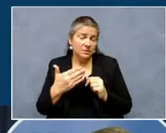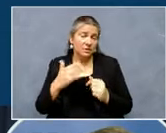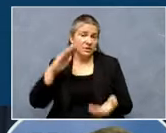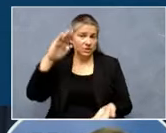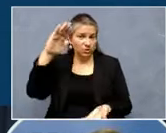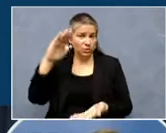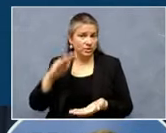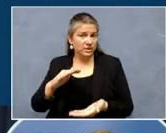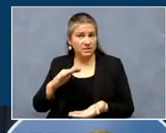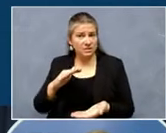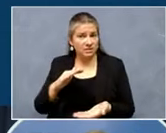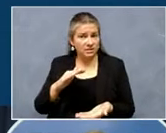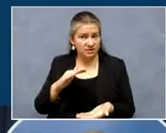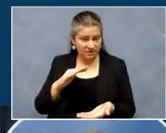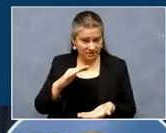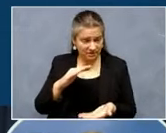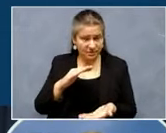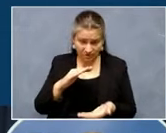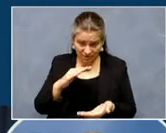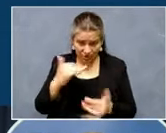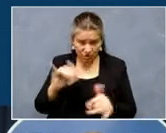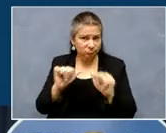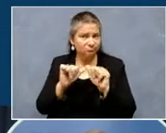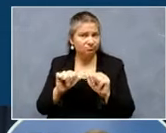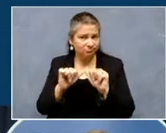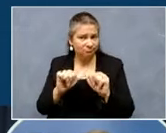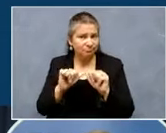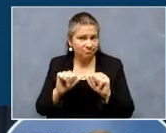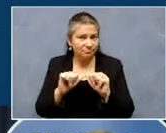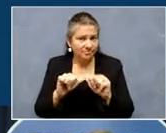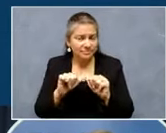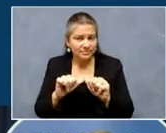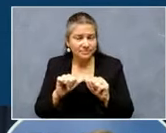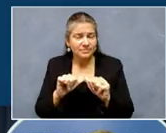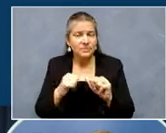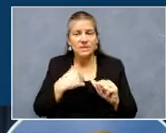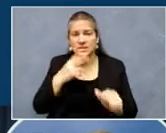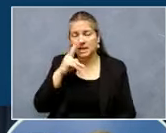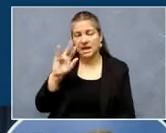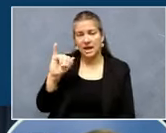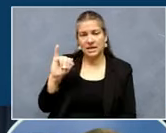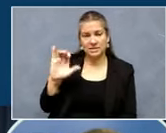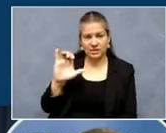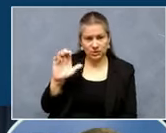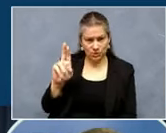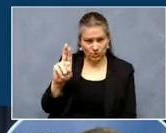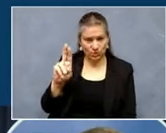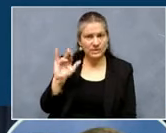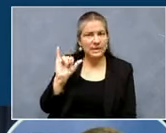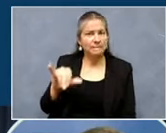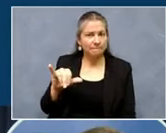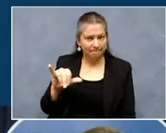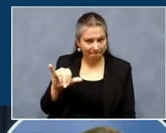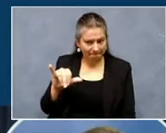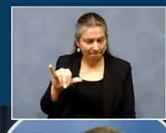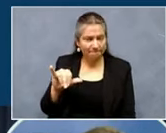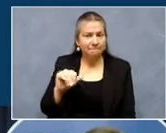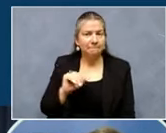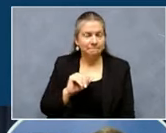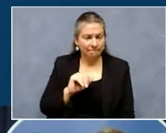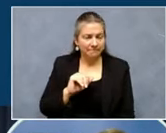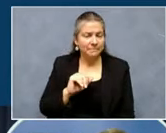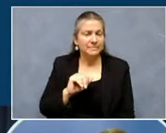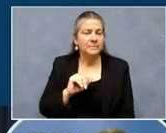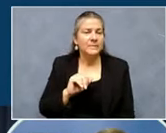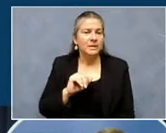real. It is continuing. We see that in the ICU as well, where we are very fortunate it's